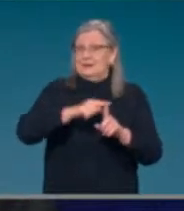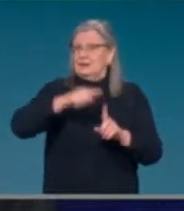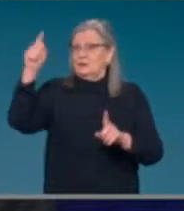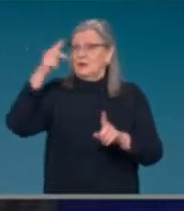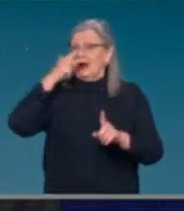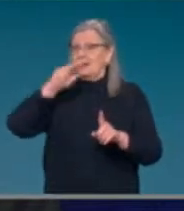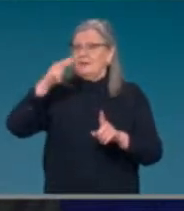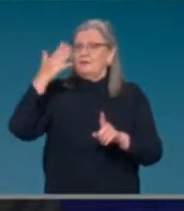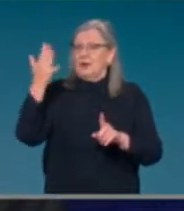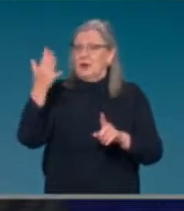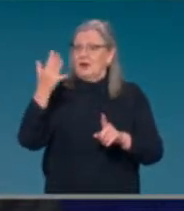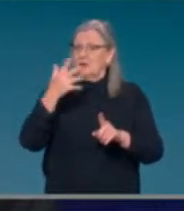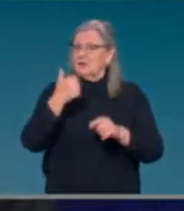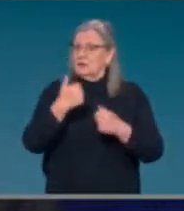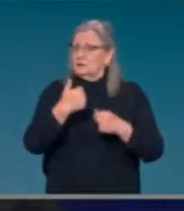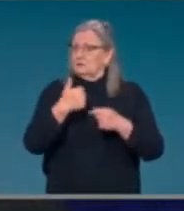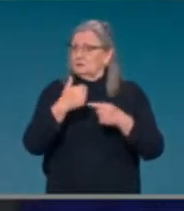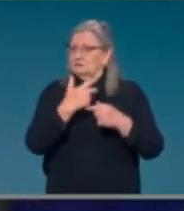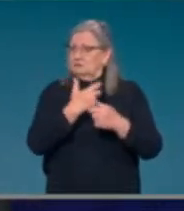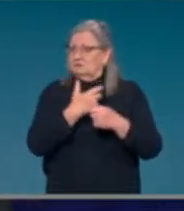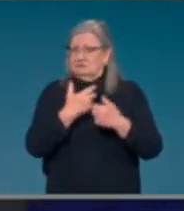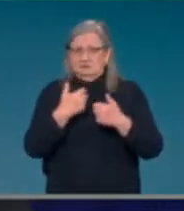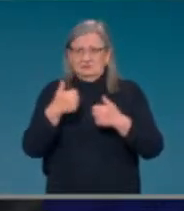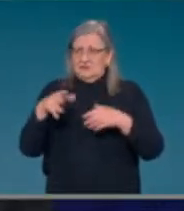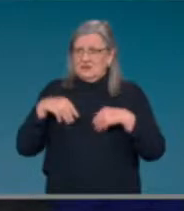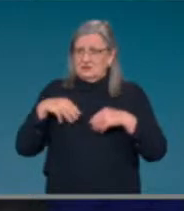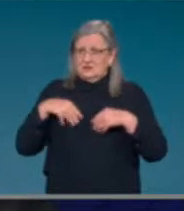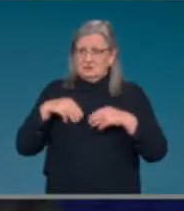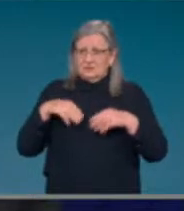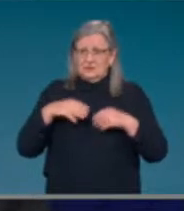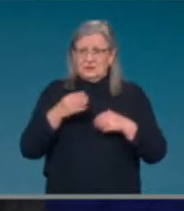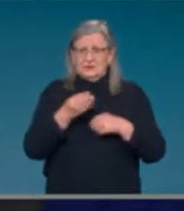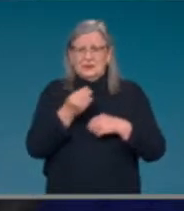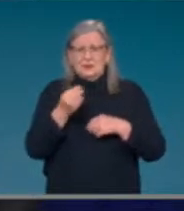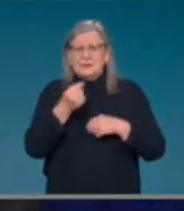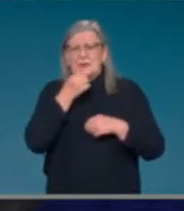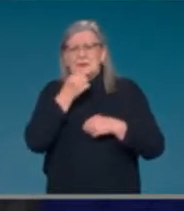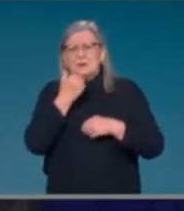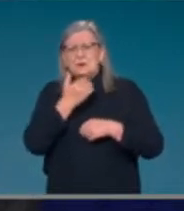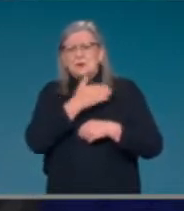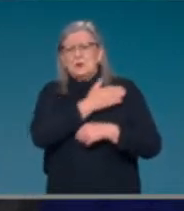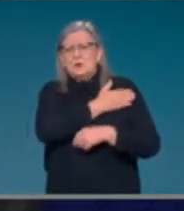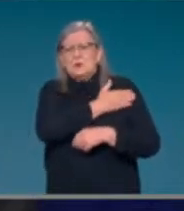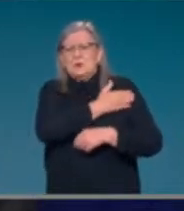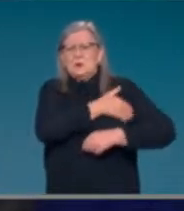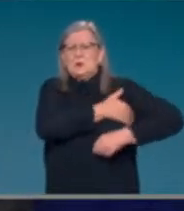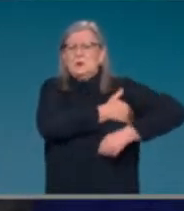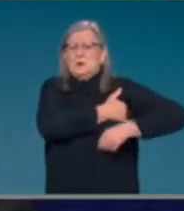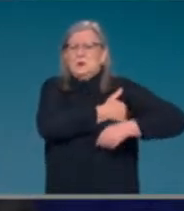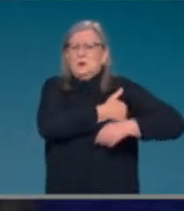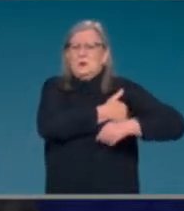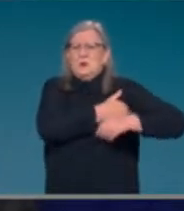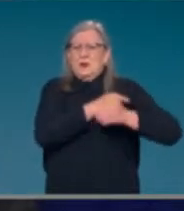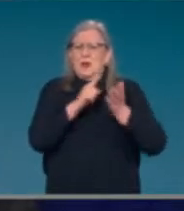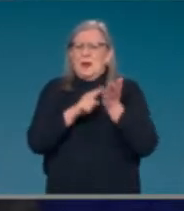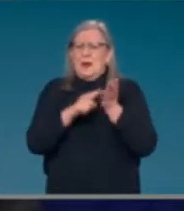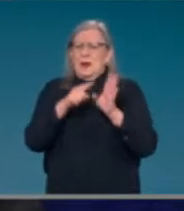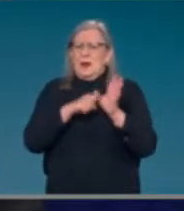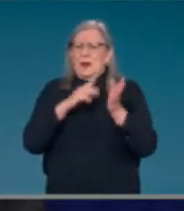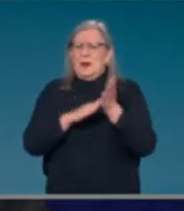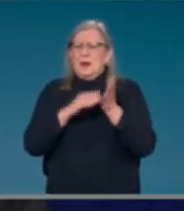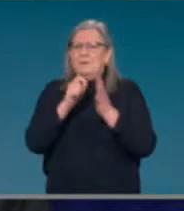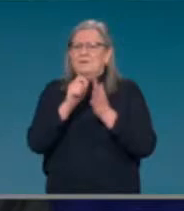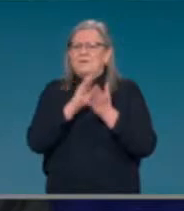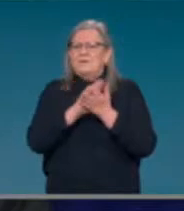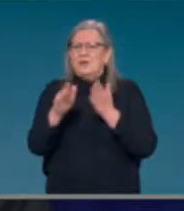tolerated. Some people had a little bit of swelling of the lymph nodes, as you often get with various viral infections, but they went away after a few